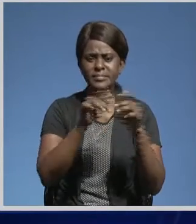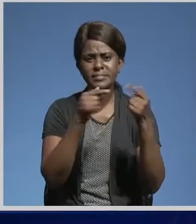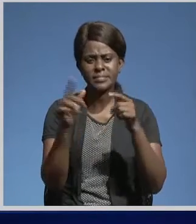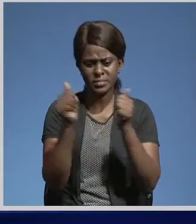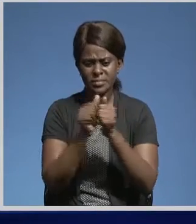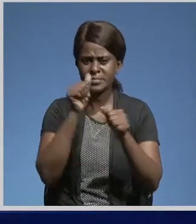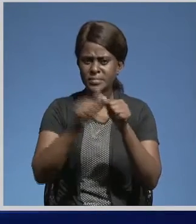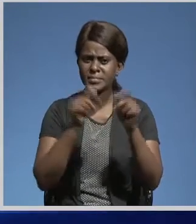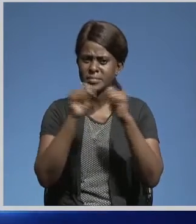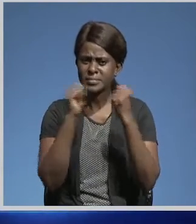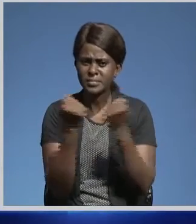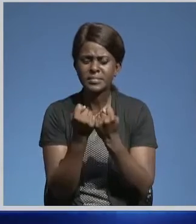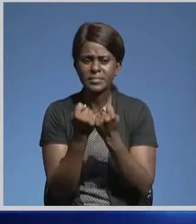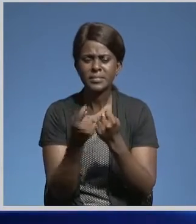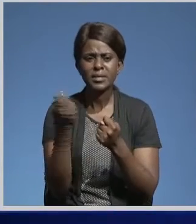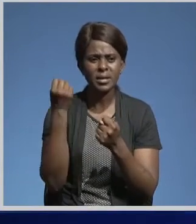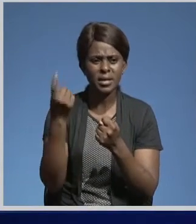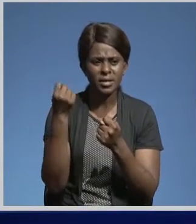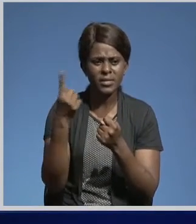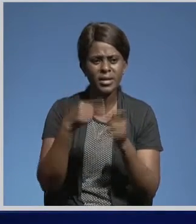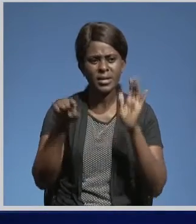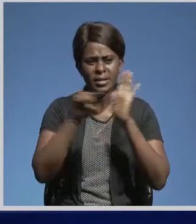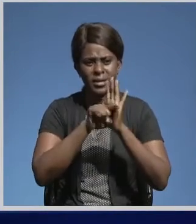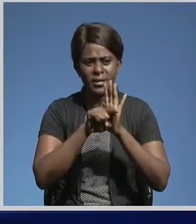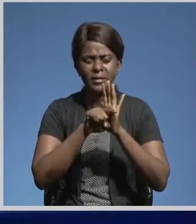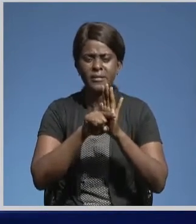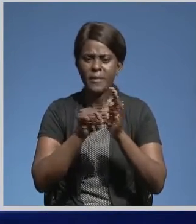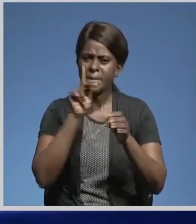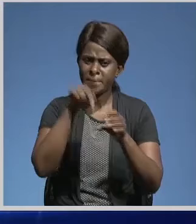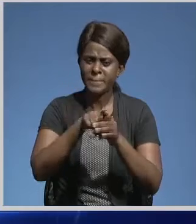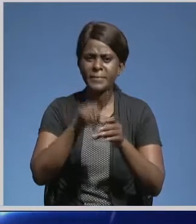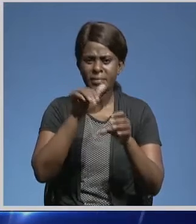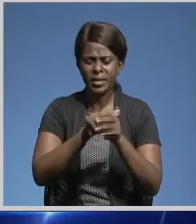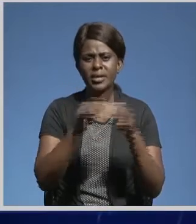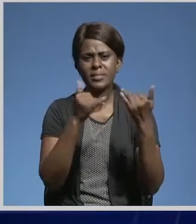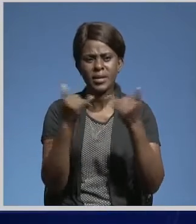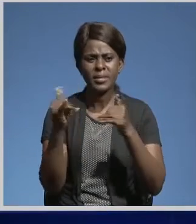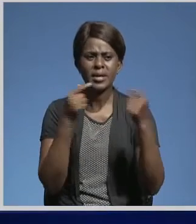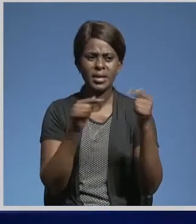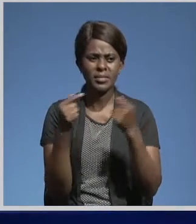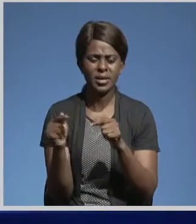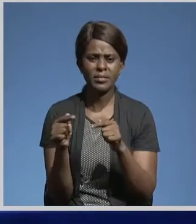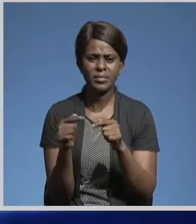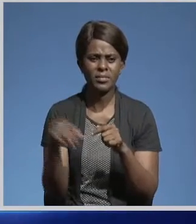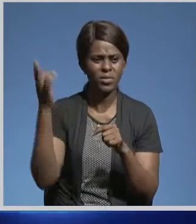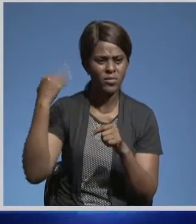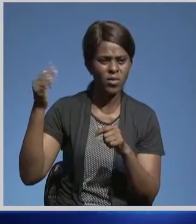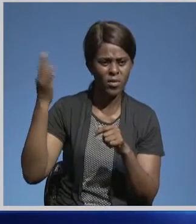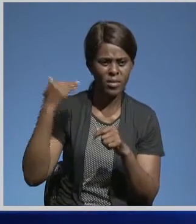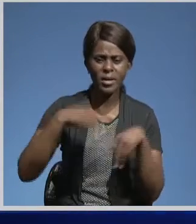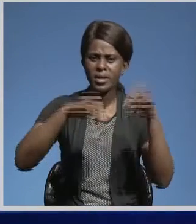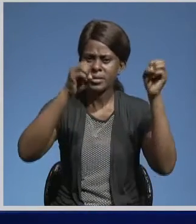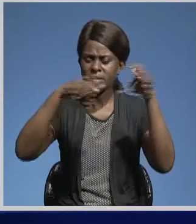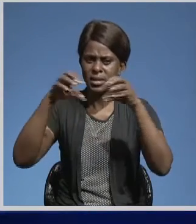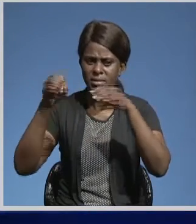each team requiring a minimum of 11 negative players to take part in a game. Former champions Zesko